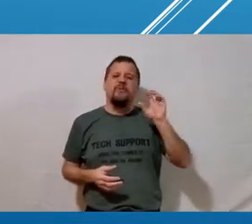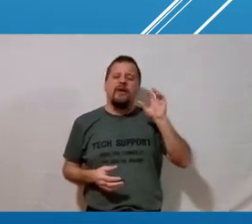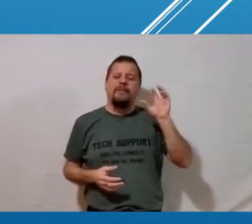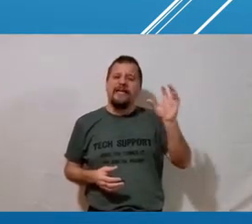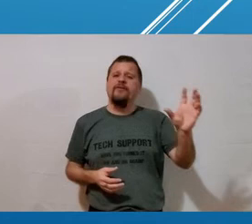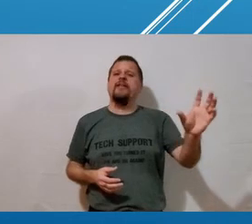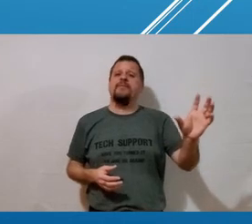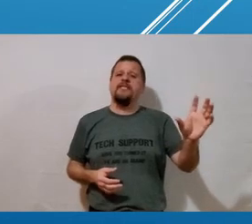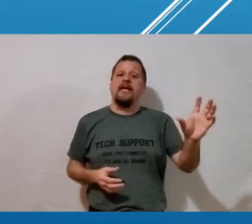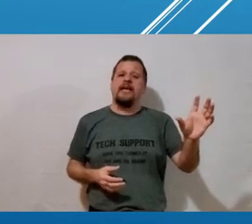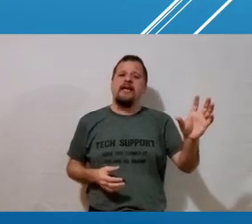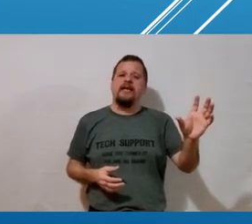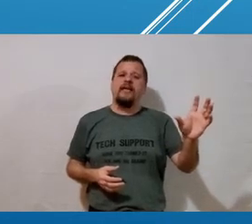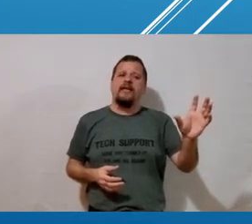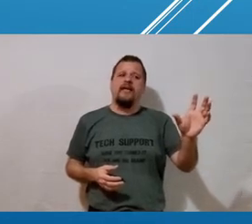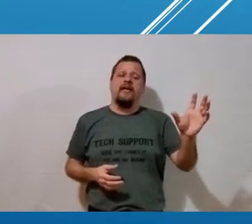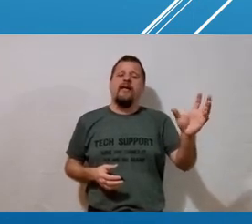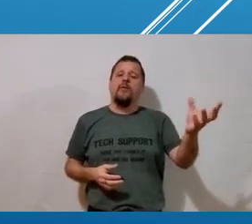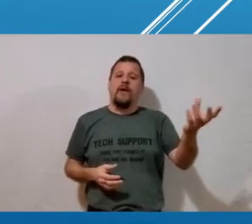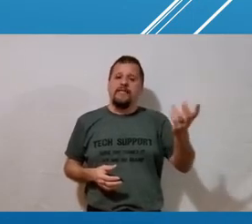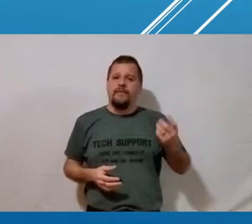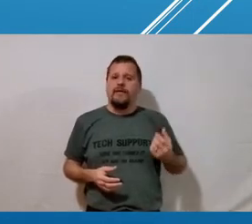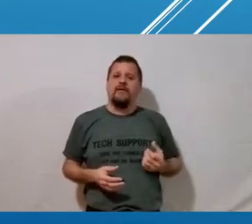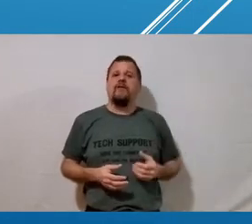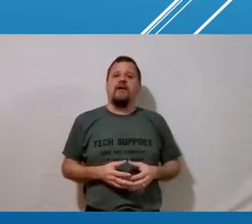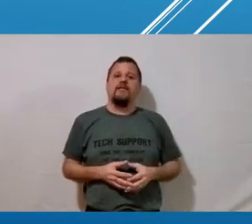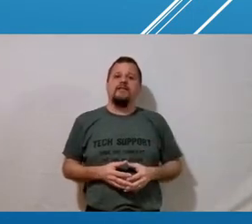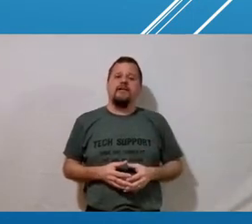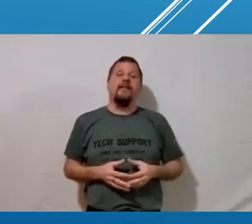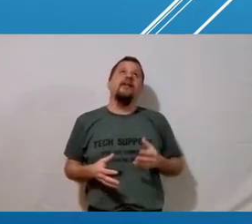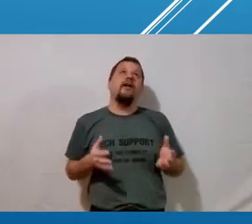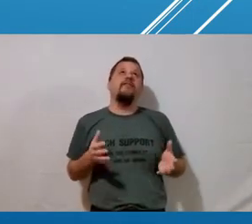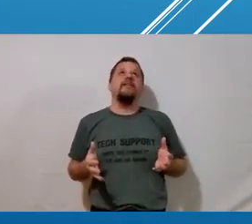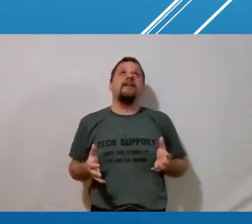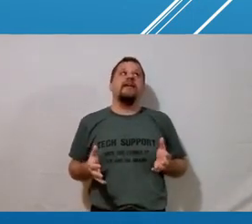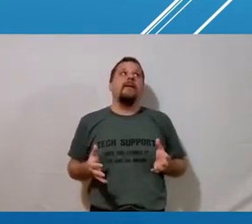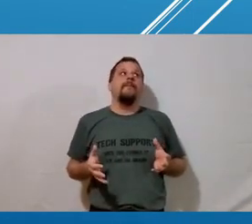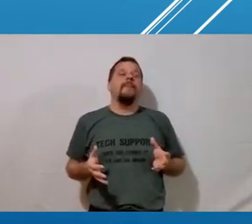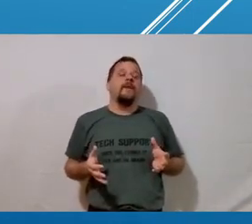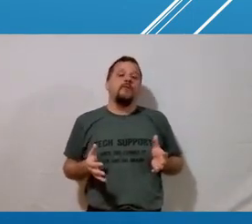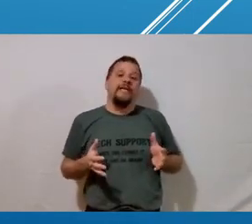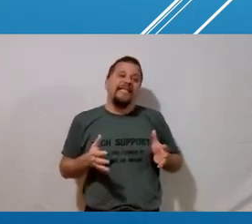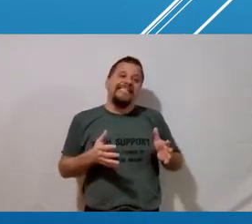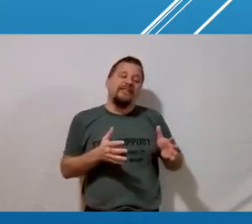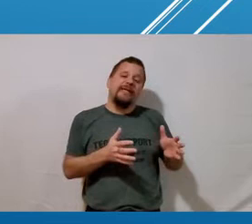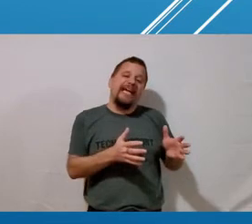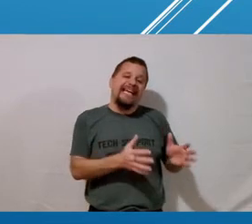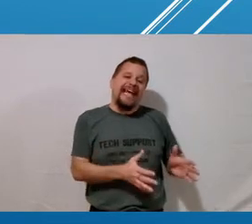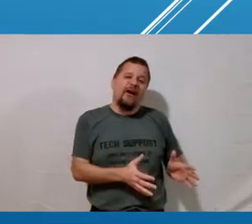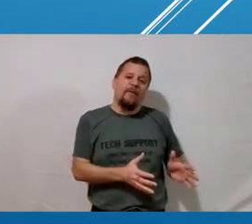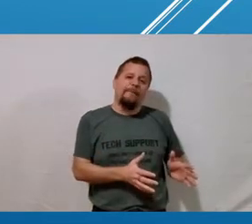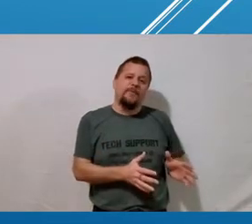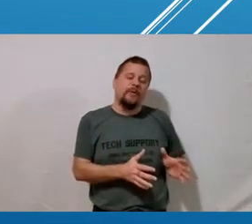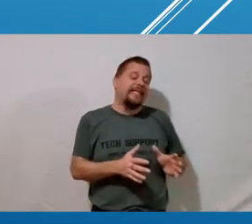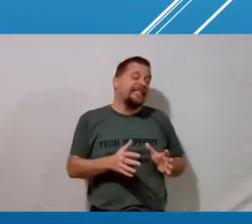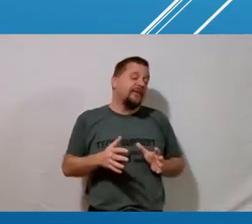mismatch between what i'm hearing them say and the way it's coming across and then you have to think do i need to deal with that now do i